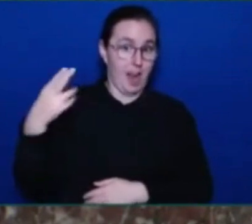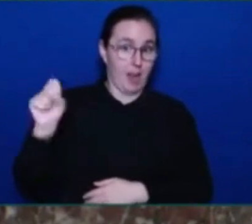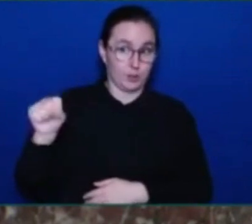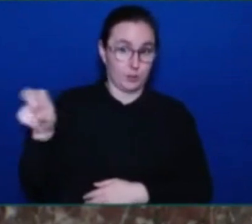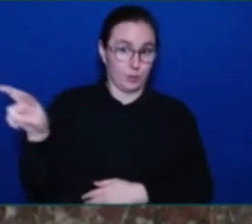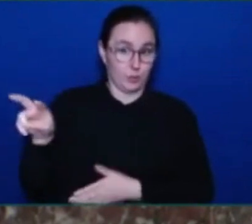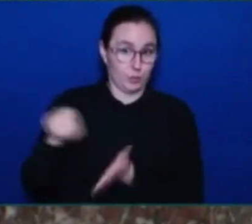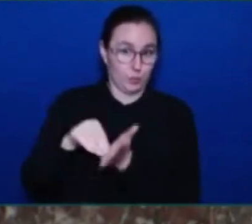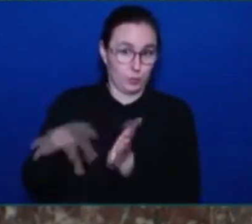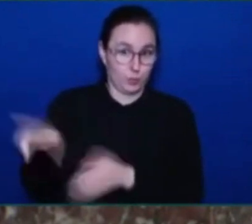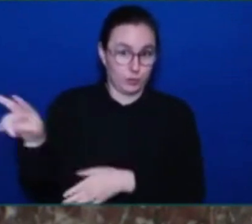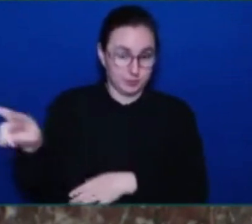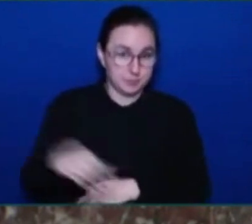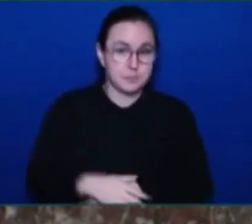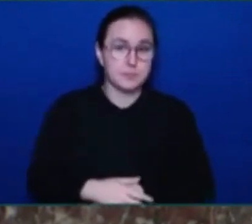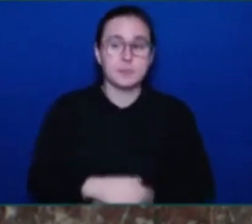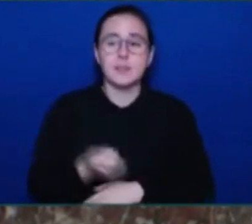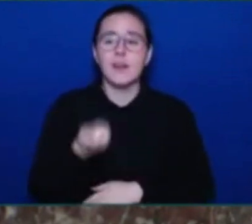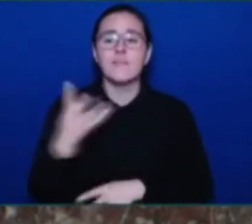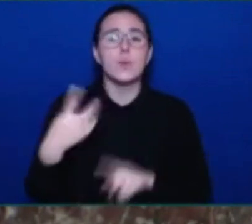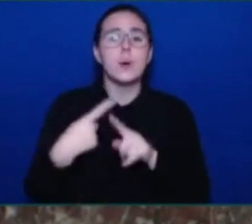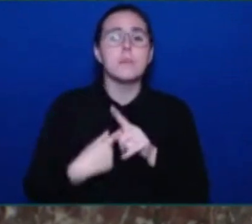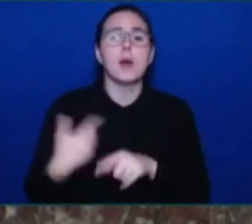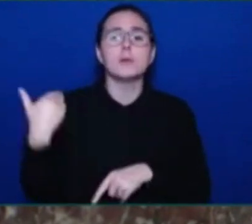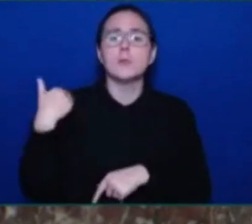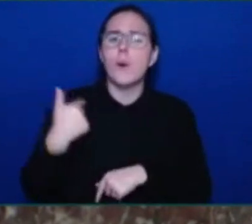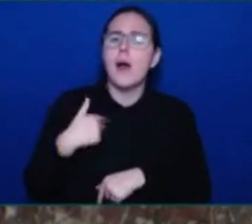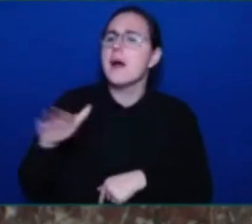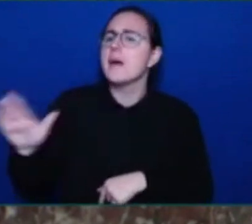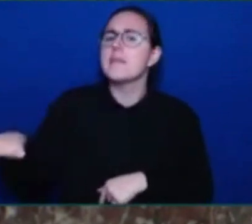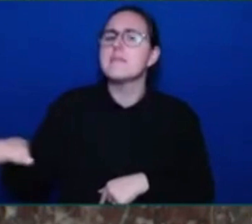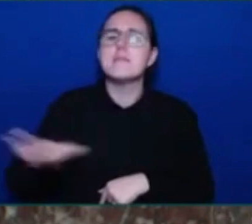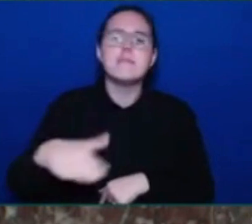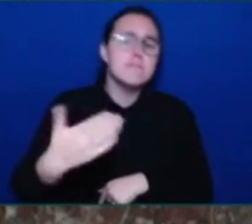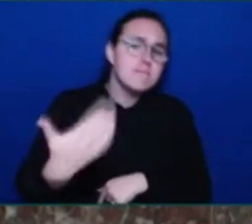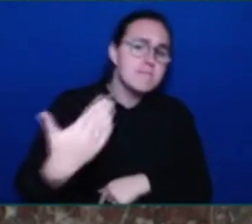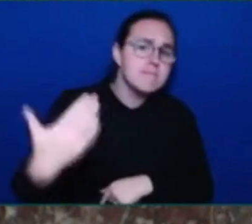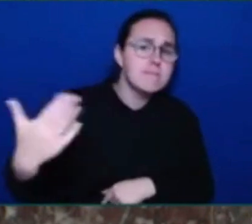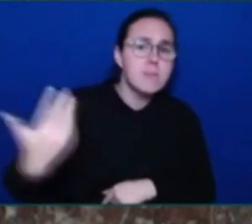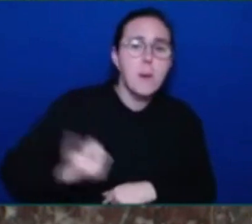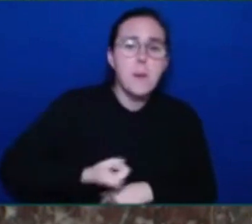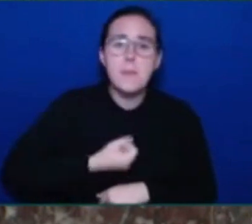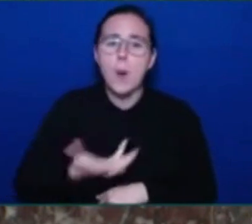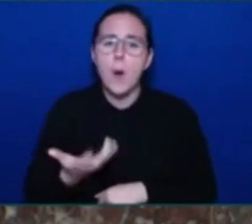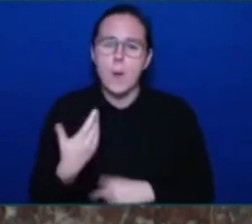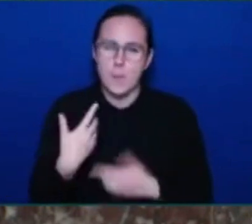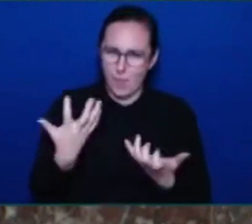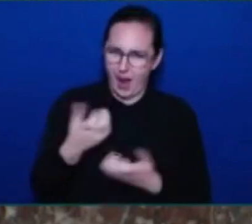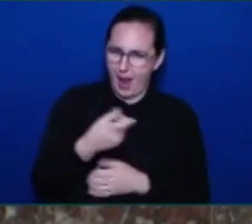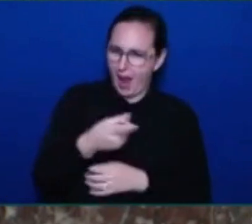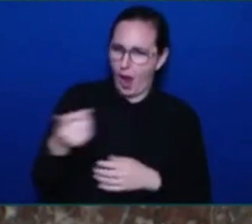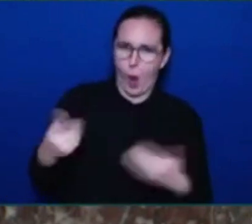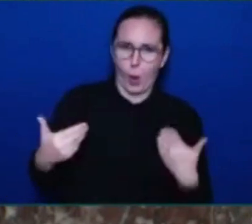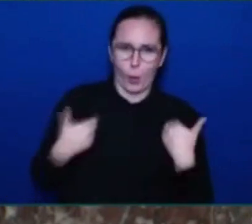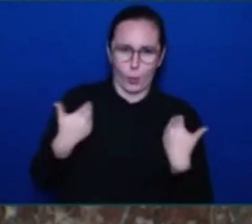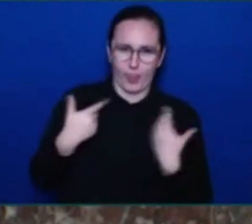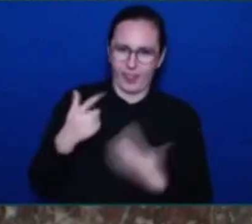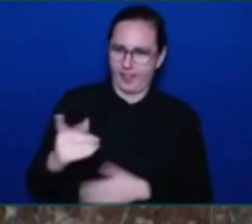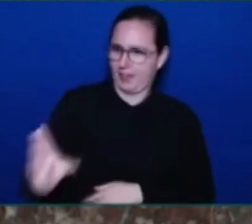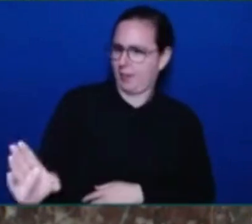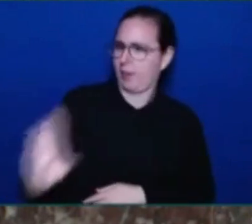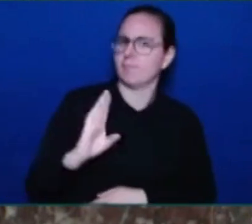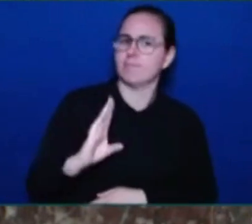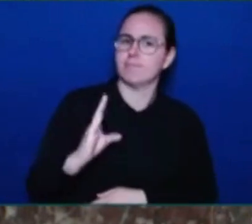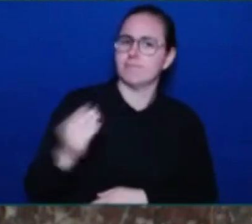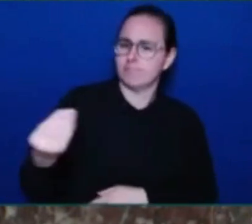wanted to give young people a chance to speak directly to us, the leaders, the ones working